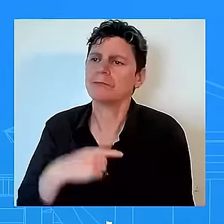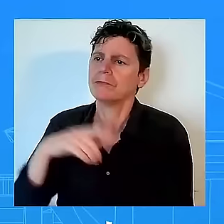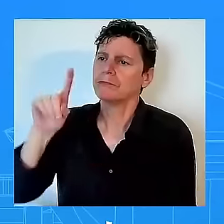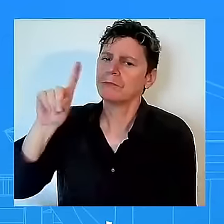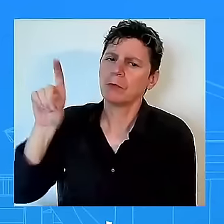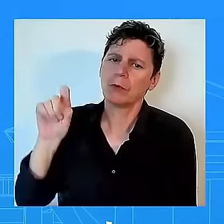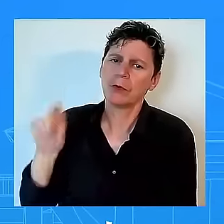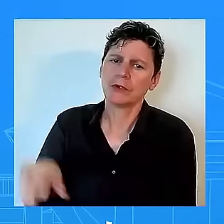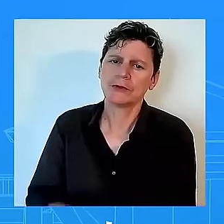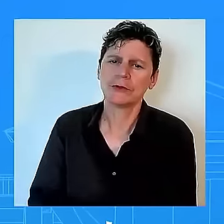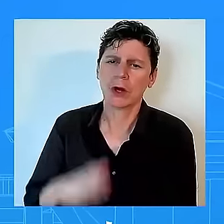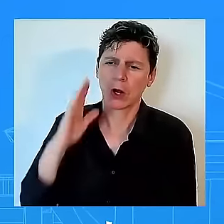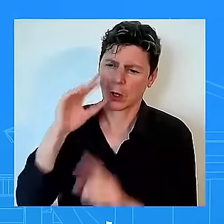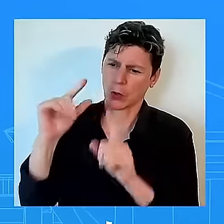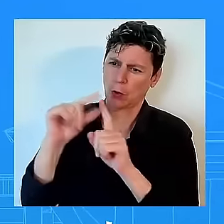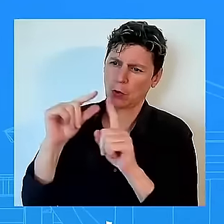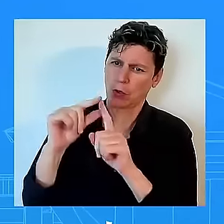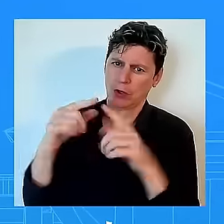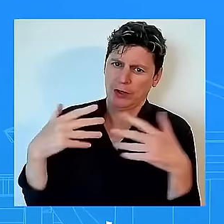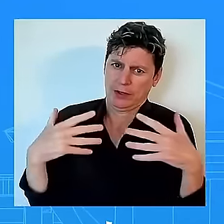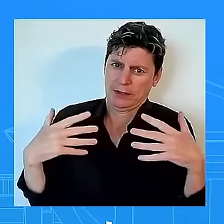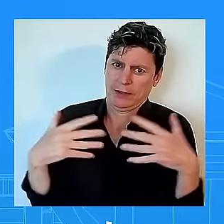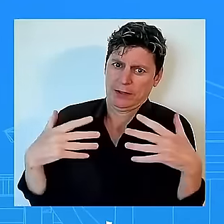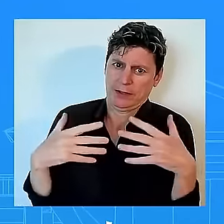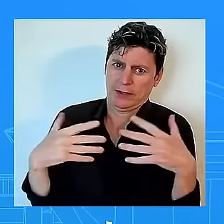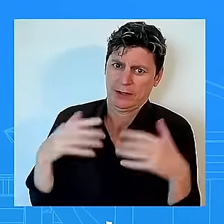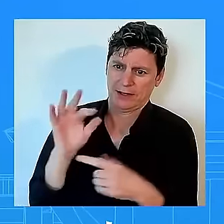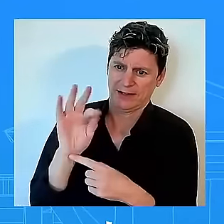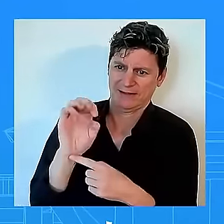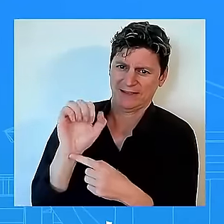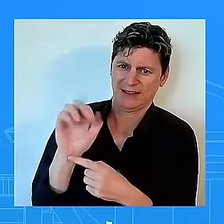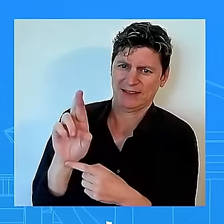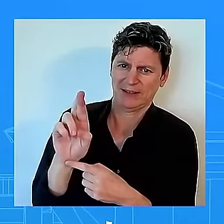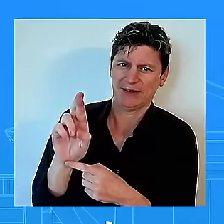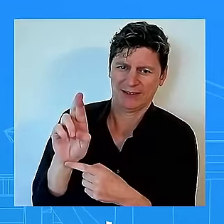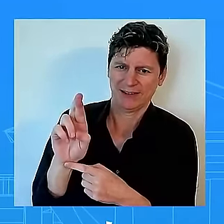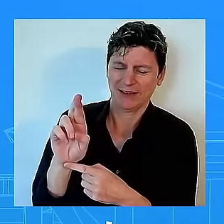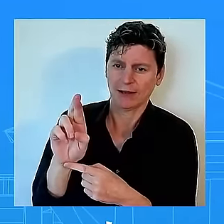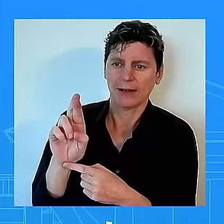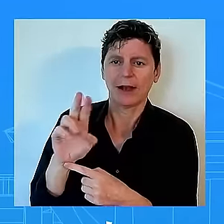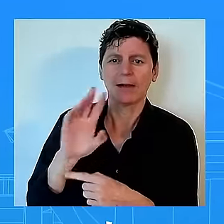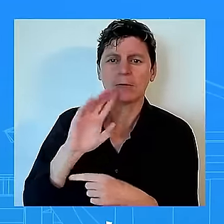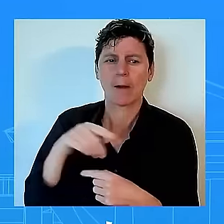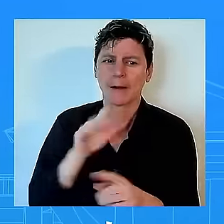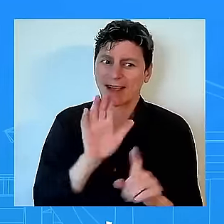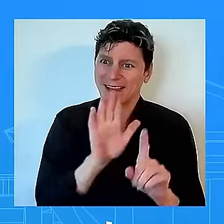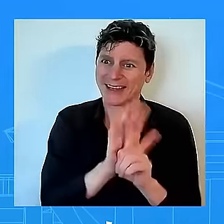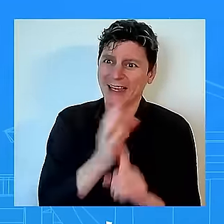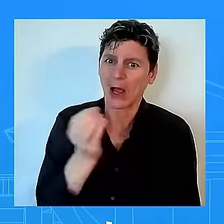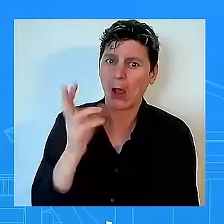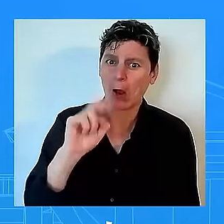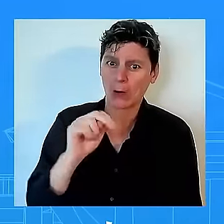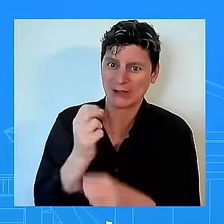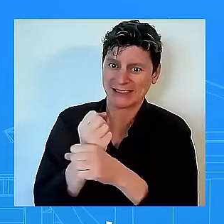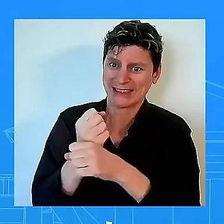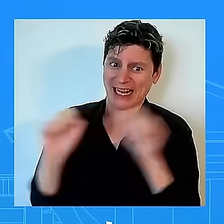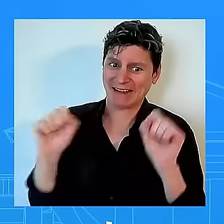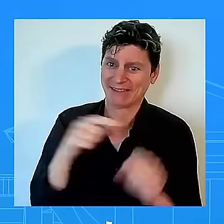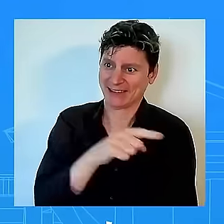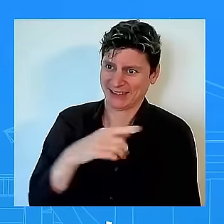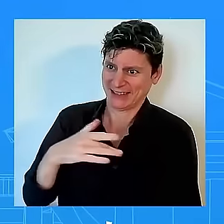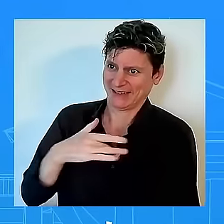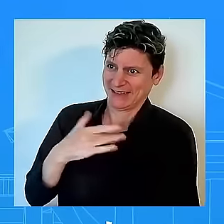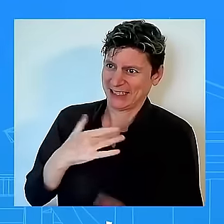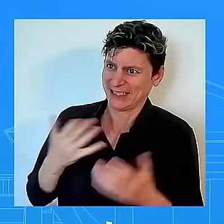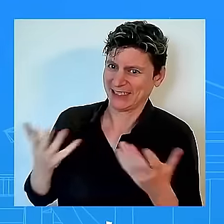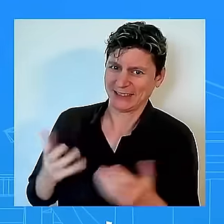president i you're i have not i have not spoken to him specifically of what he meant you're asking me about his own safety